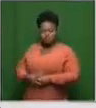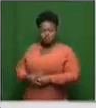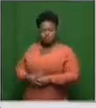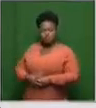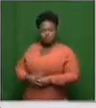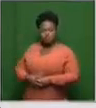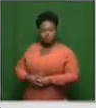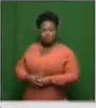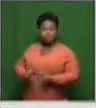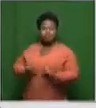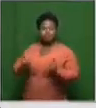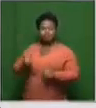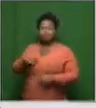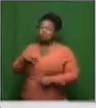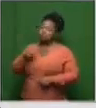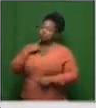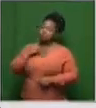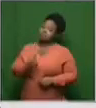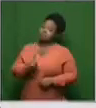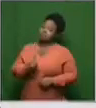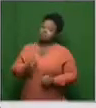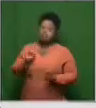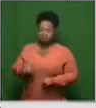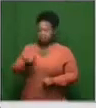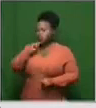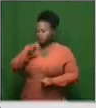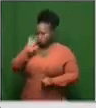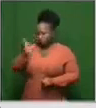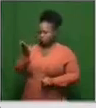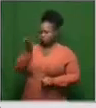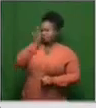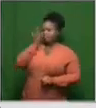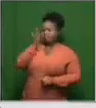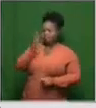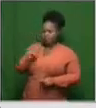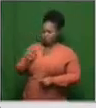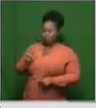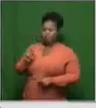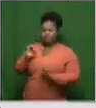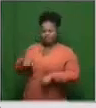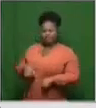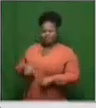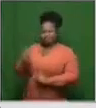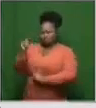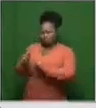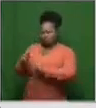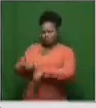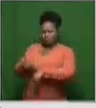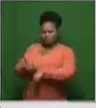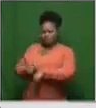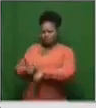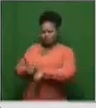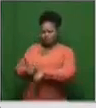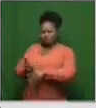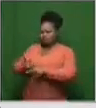one can say it is too soon, given the time frame, but, and also